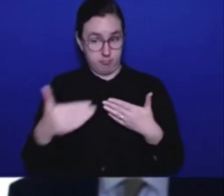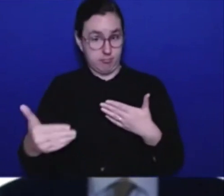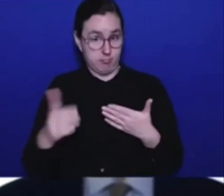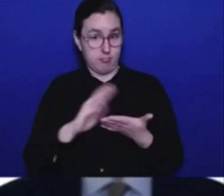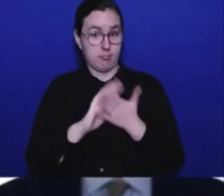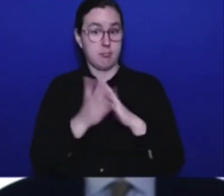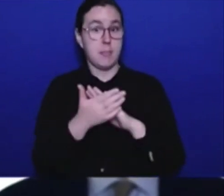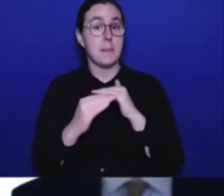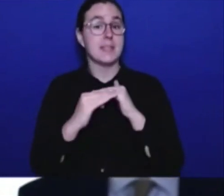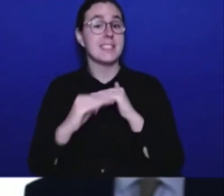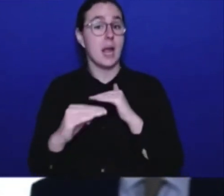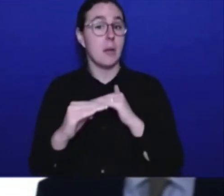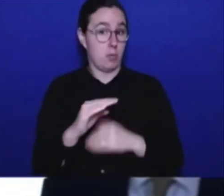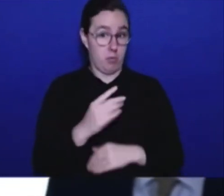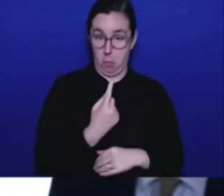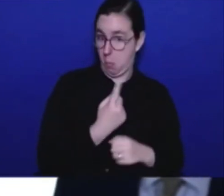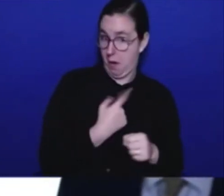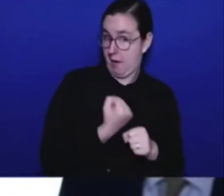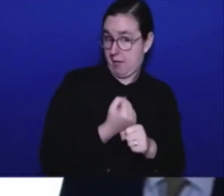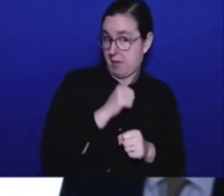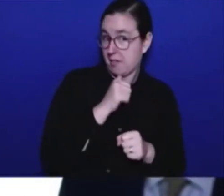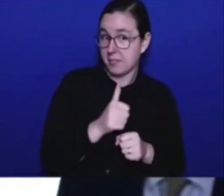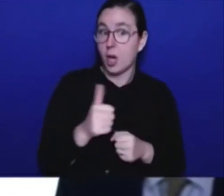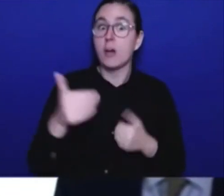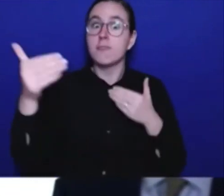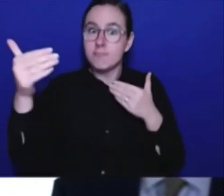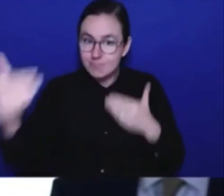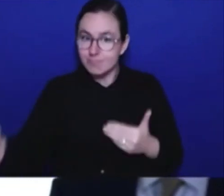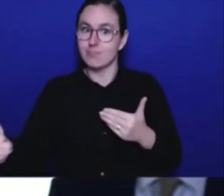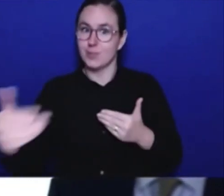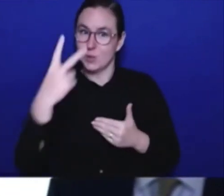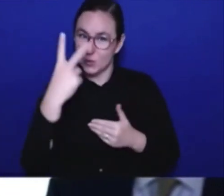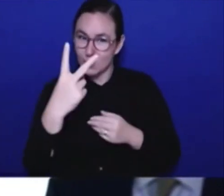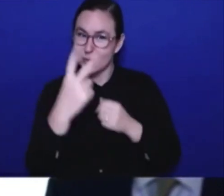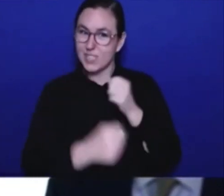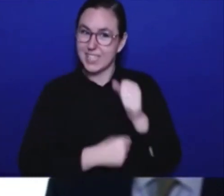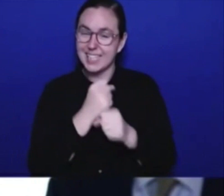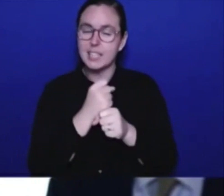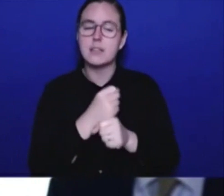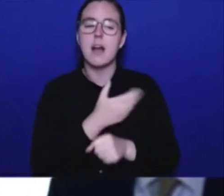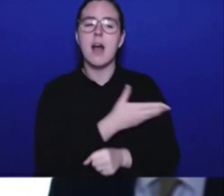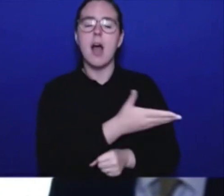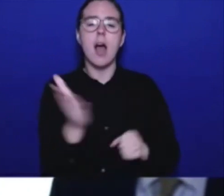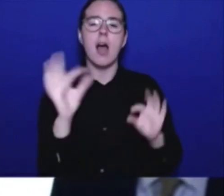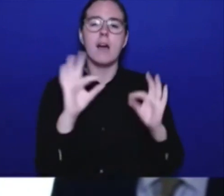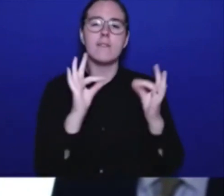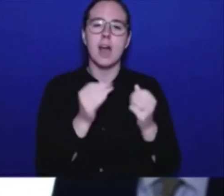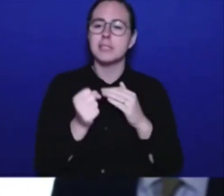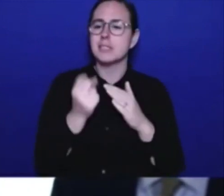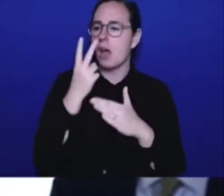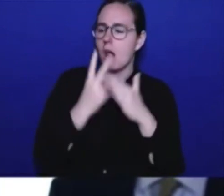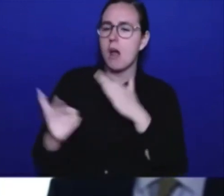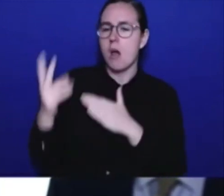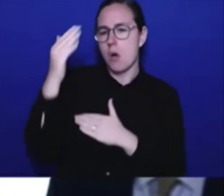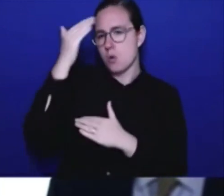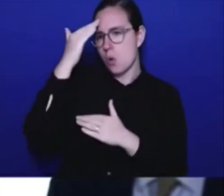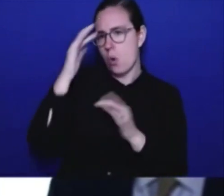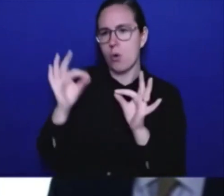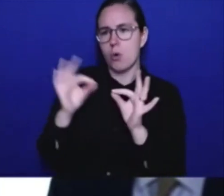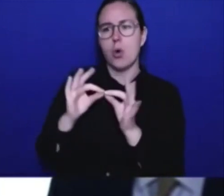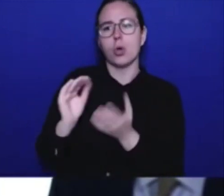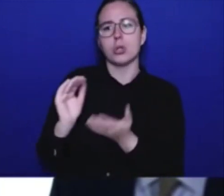provide predictability on these basic insurance rates to at least 2025. Beyond premium savings,